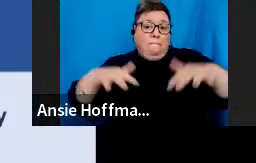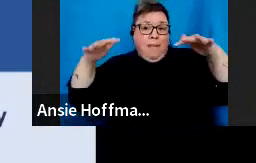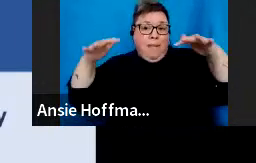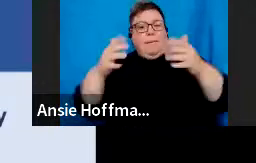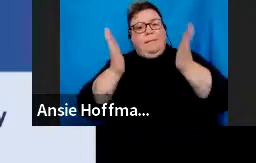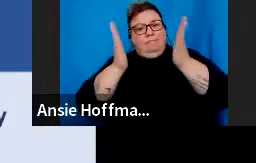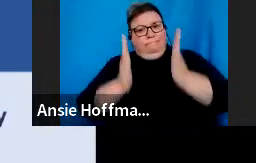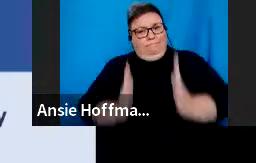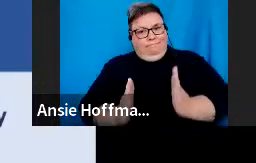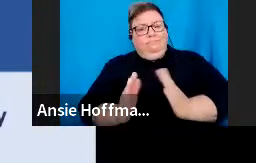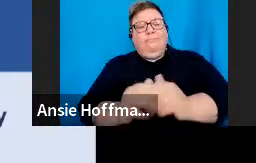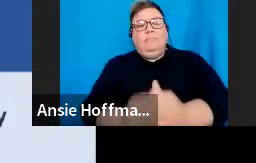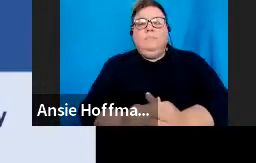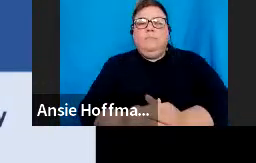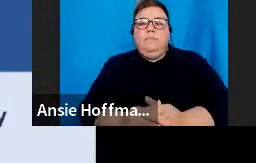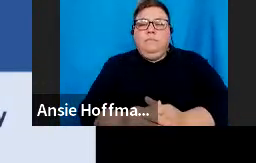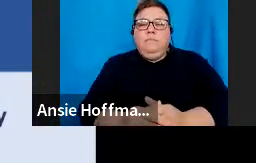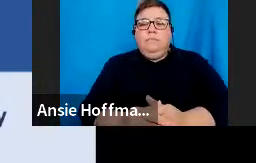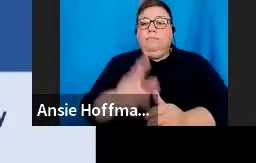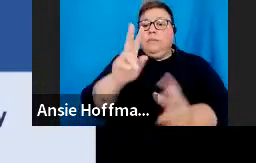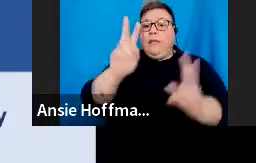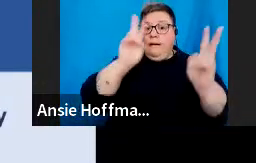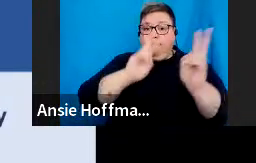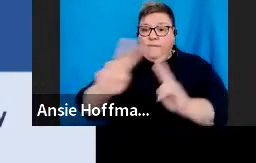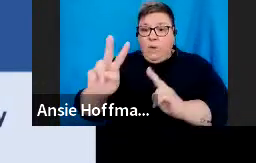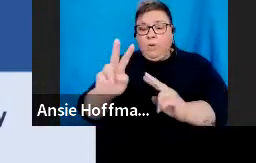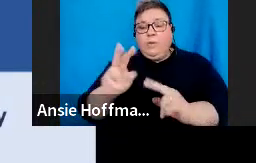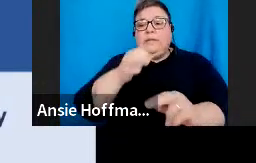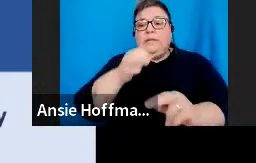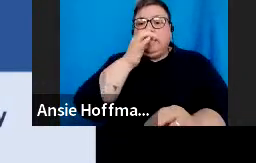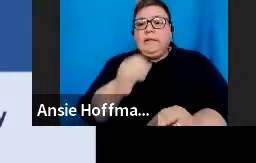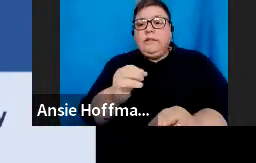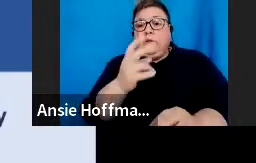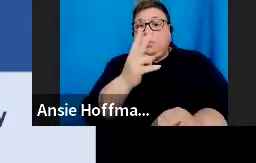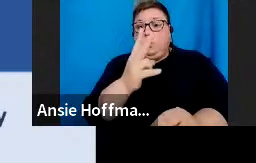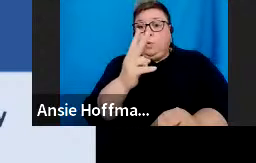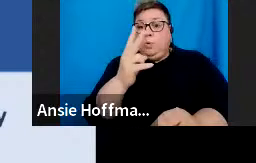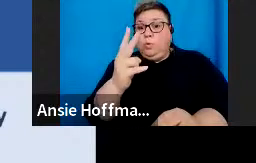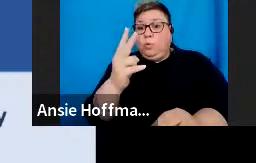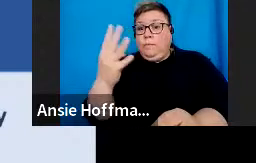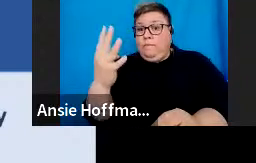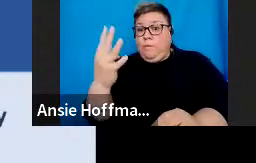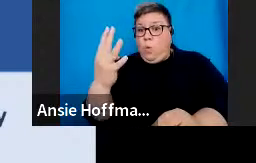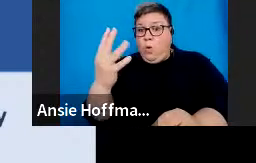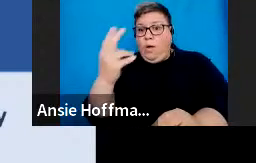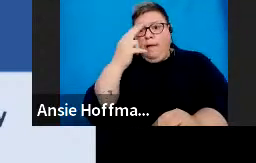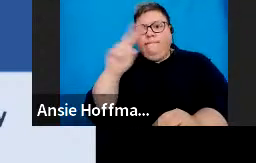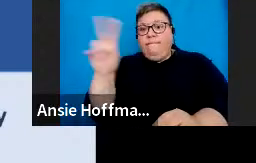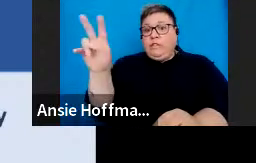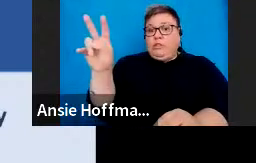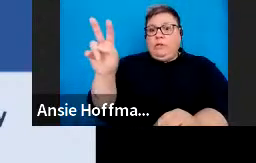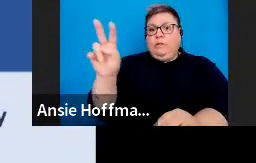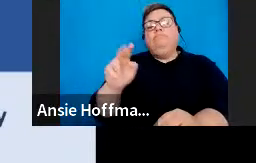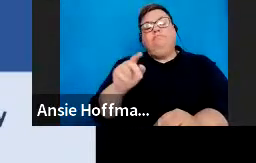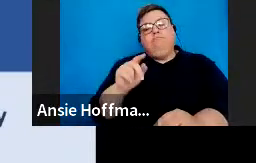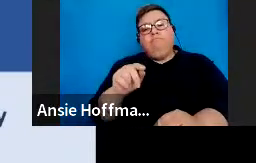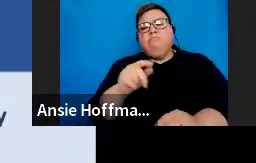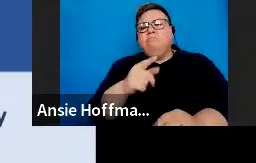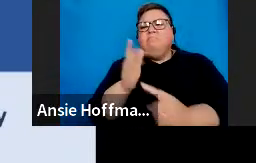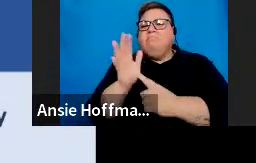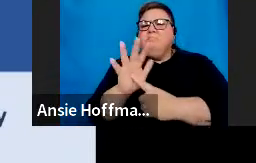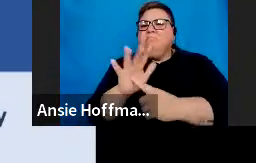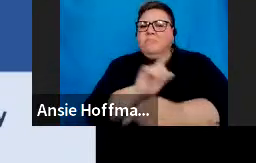So, this is our focus for 2024, our purpose for 2024, or vision. And for the purpose of this presentation,